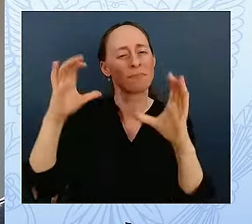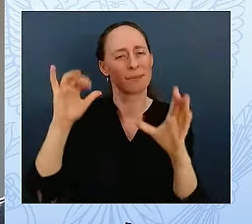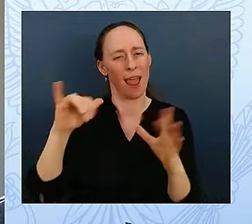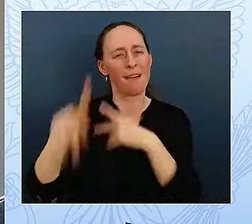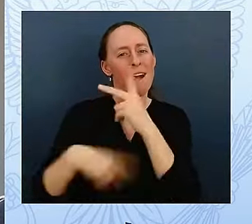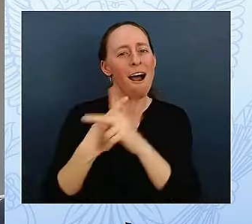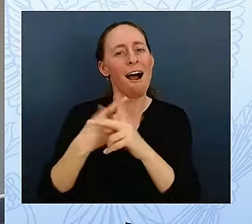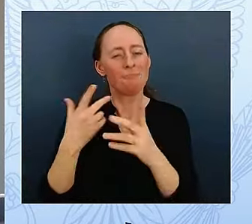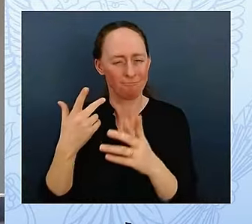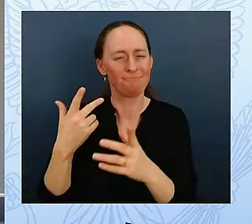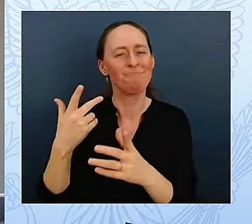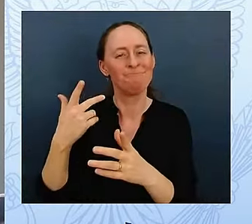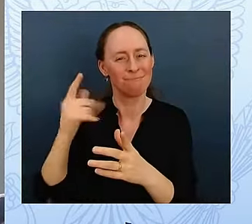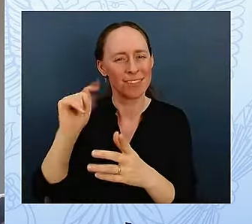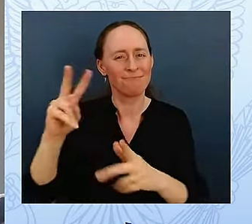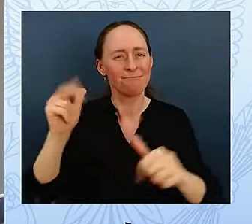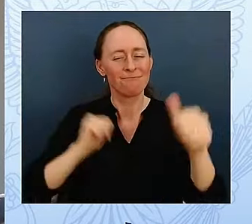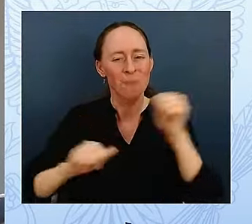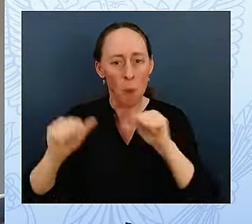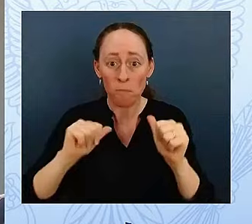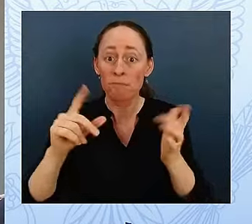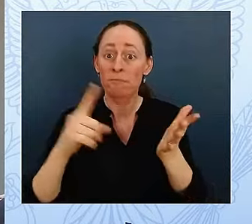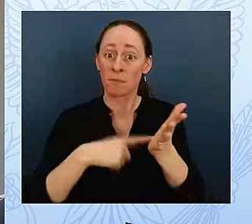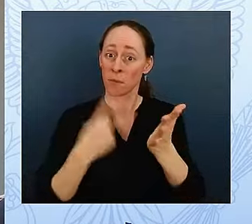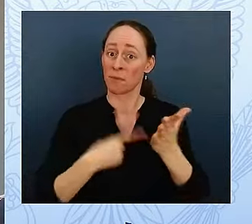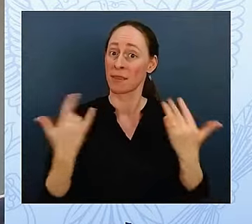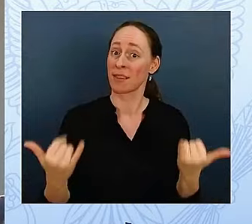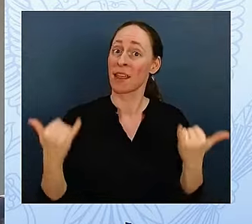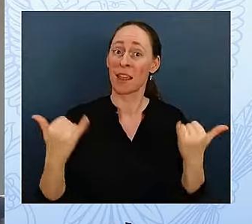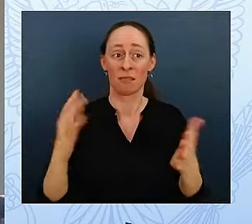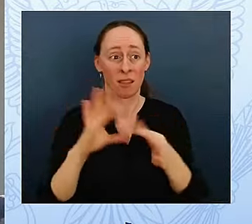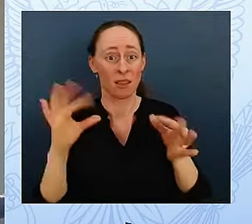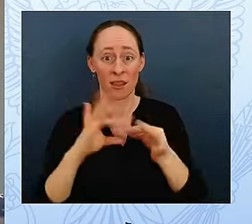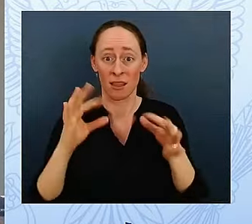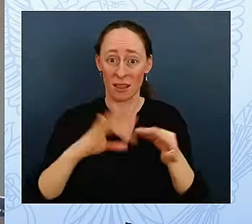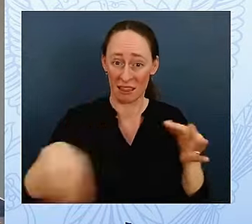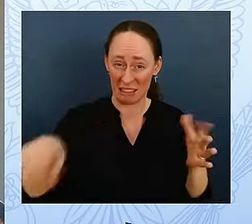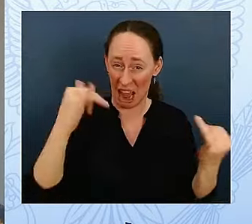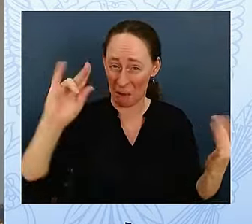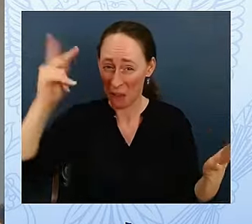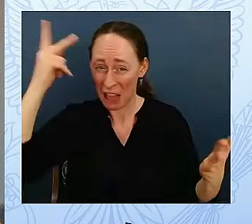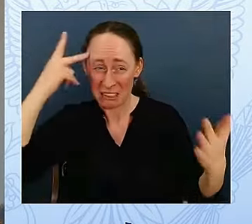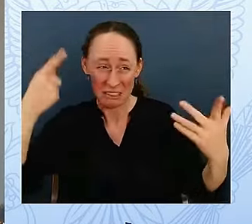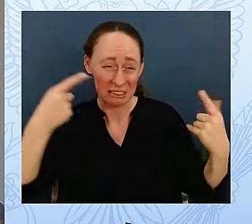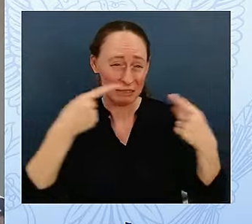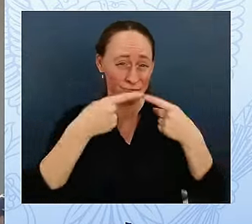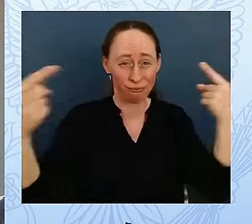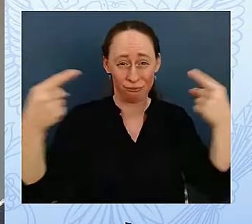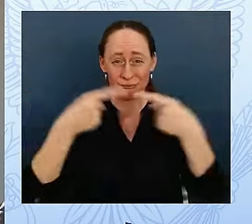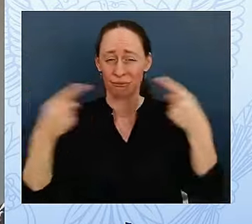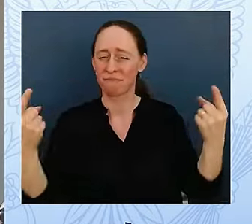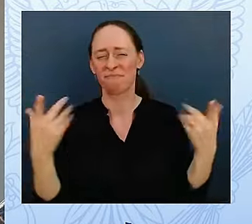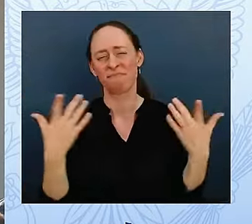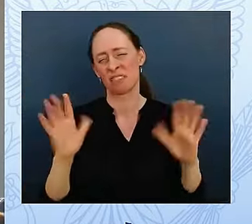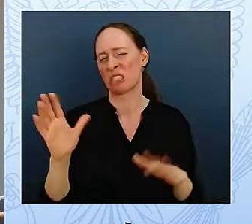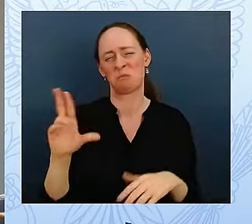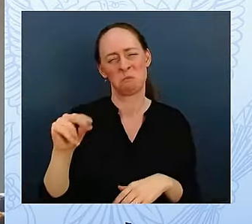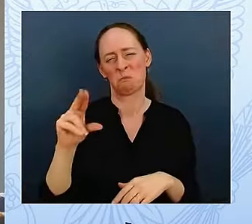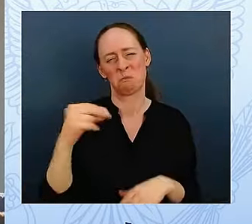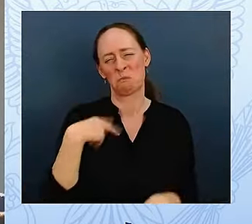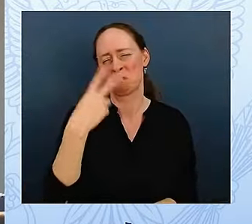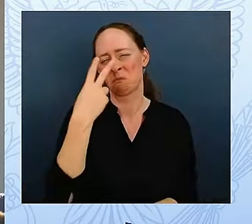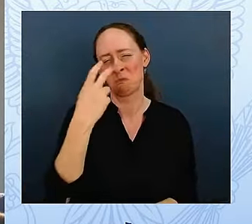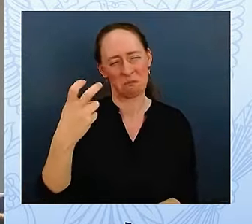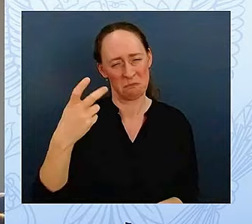warn us not to expect a West Wing moment. They mean not to expect a selfless act of statesmanship, not to expect